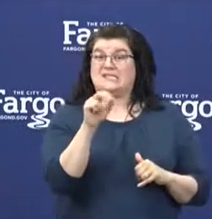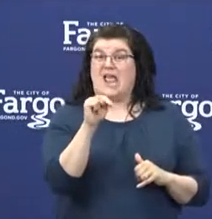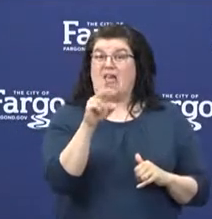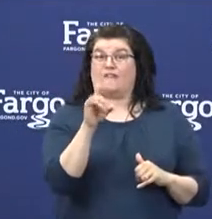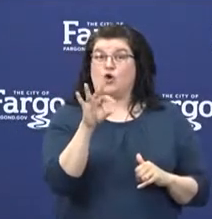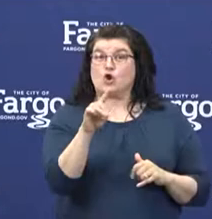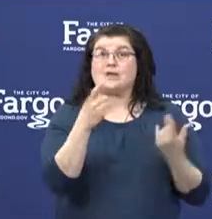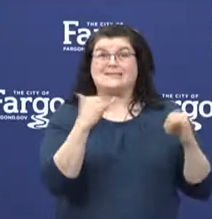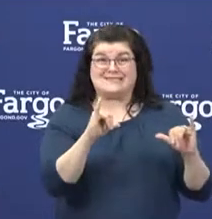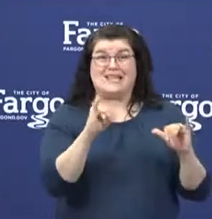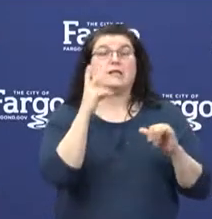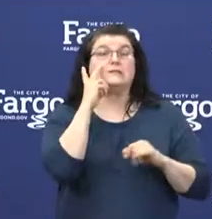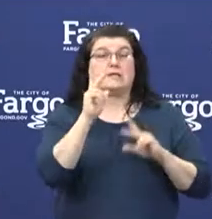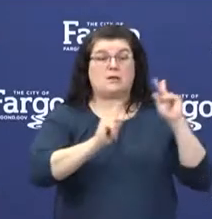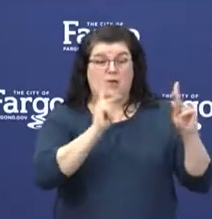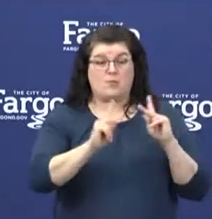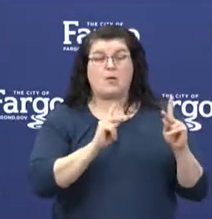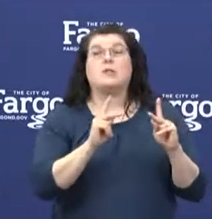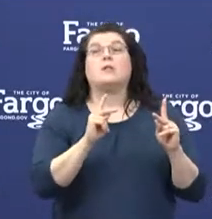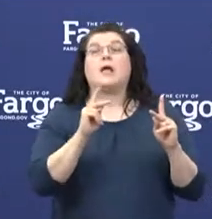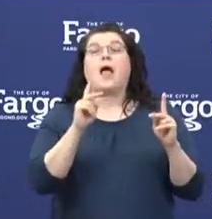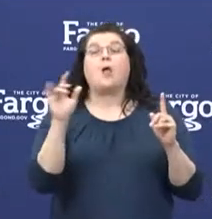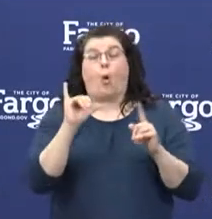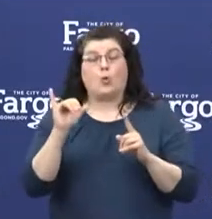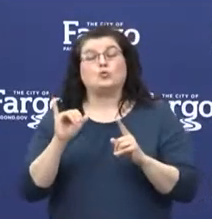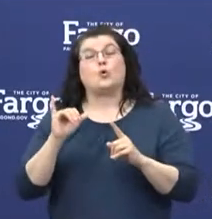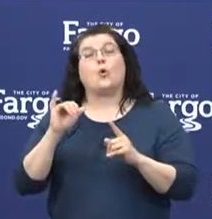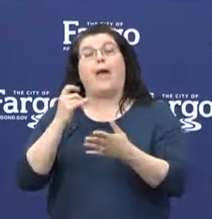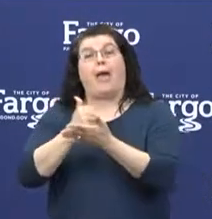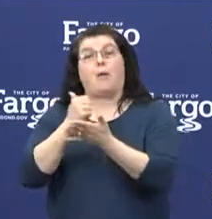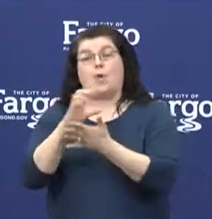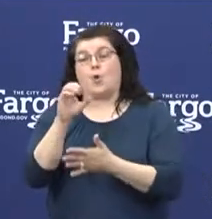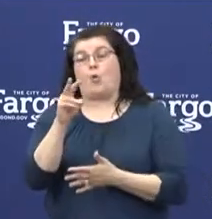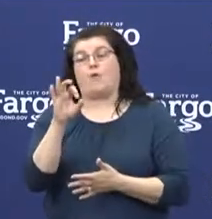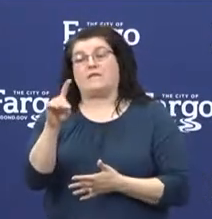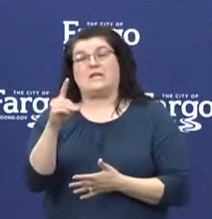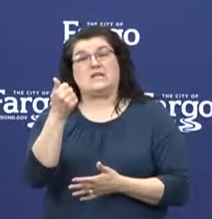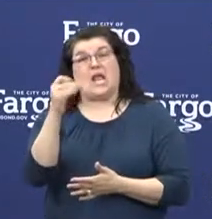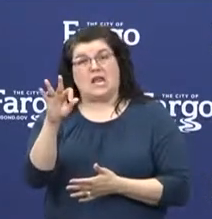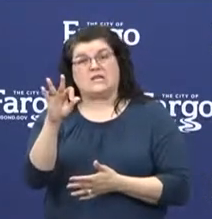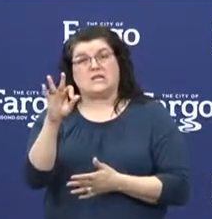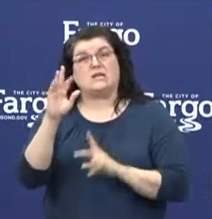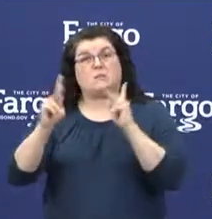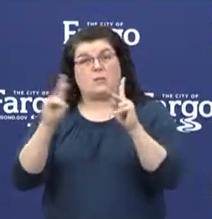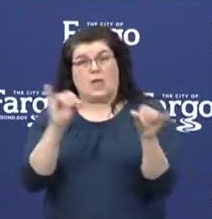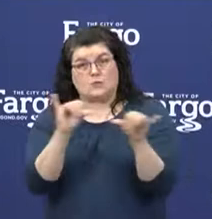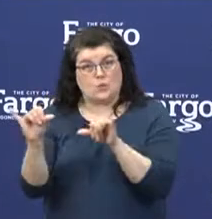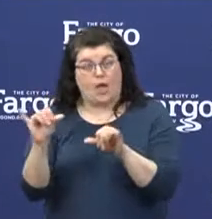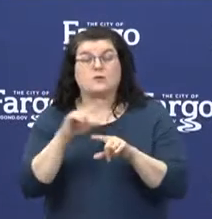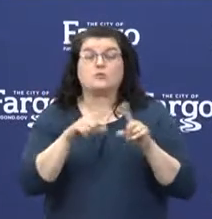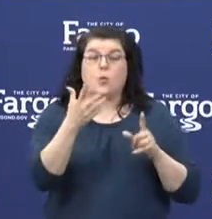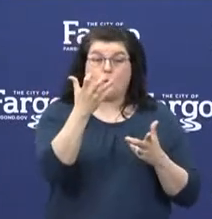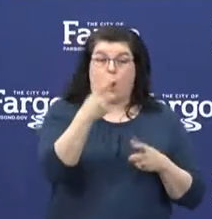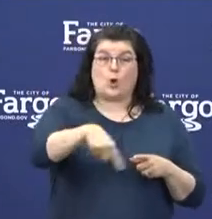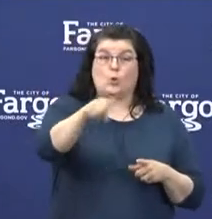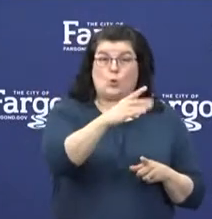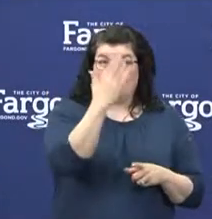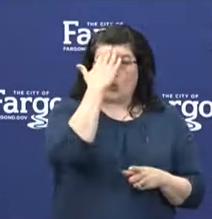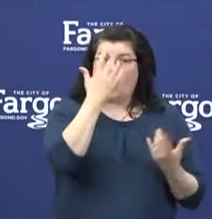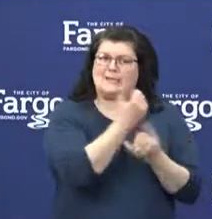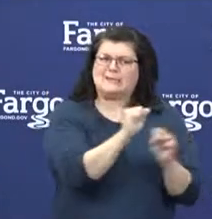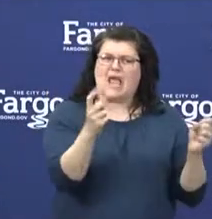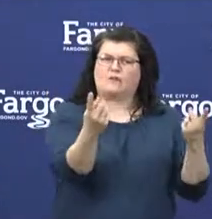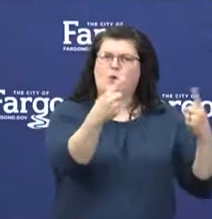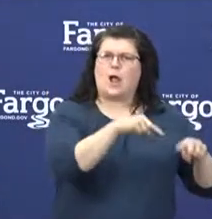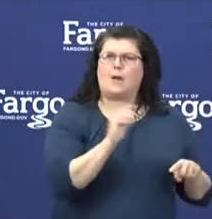been meeting the needs of COVID-19 patients. So we want to make it known it is safe to receive care. And to remind people not to